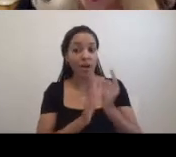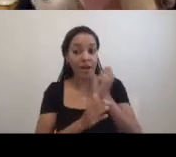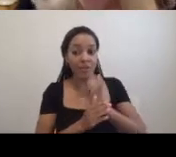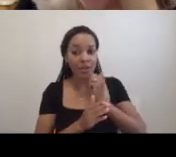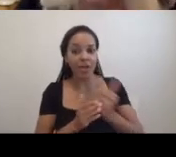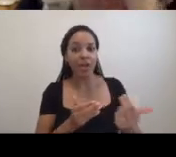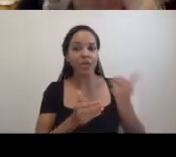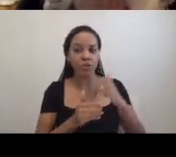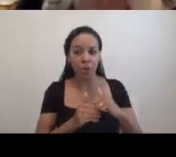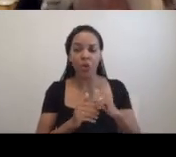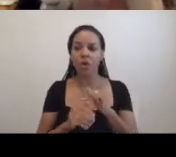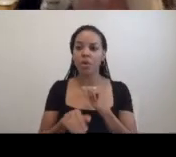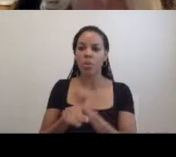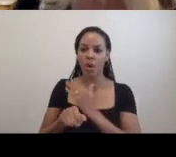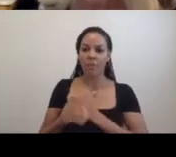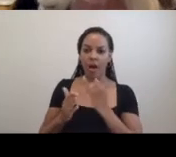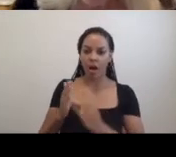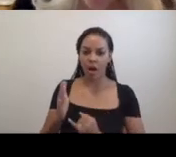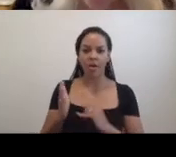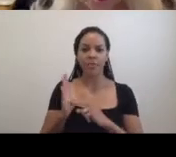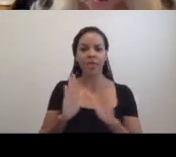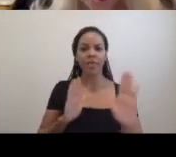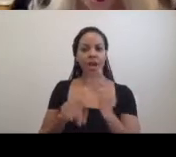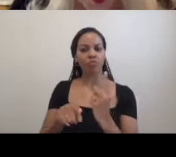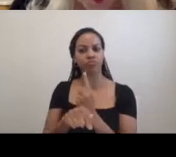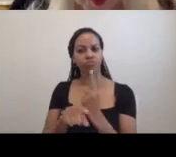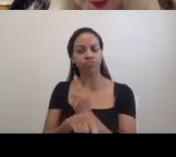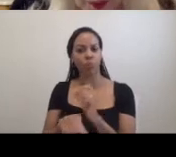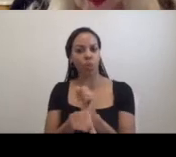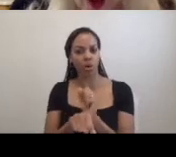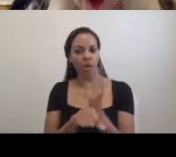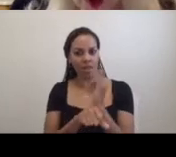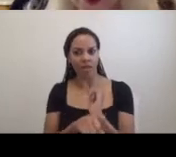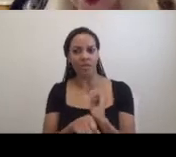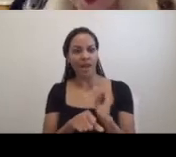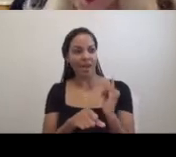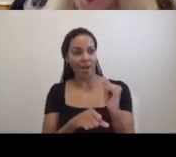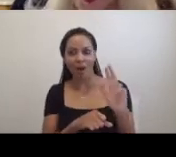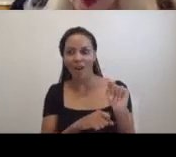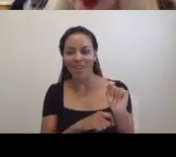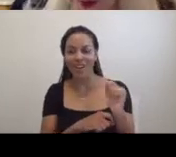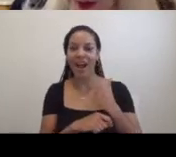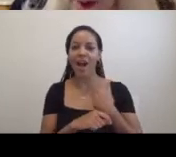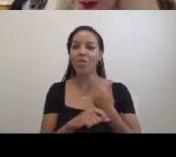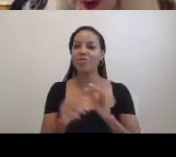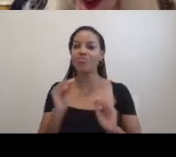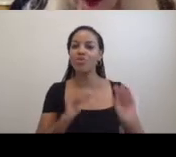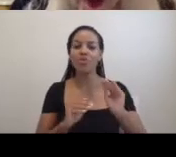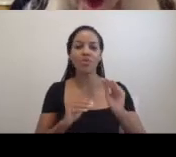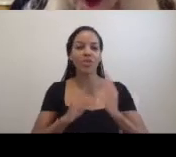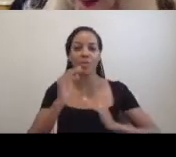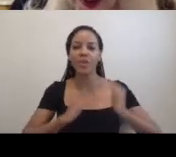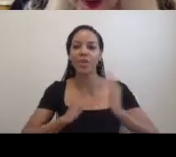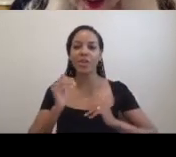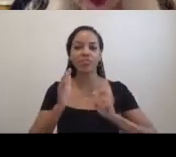to consider their regular work as art. I would move all over the building throughout the seven weeks of